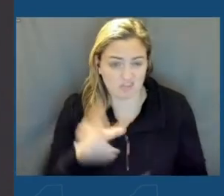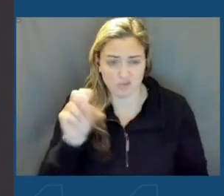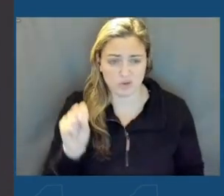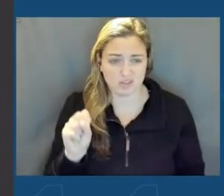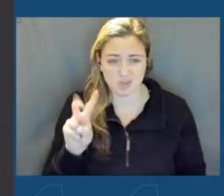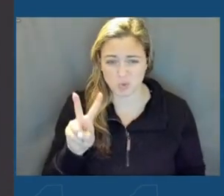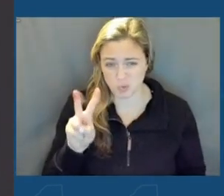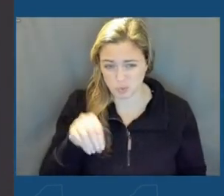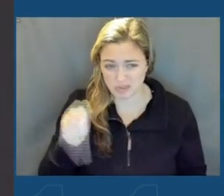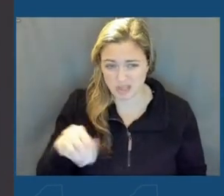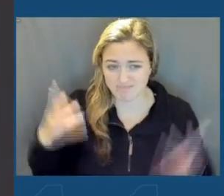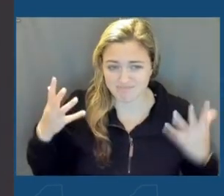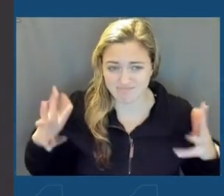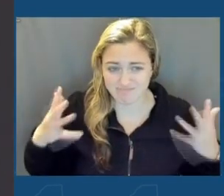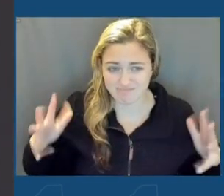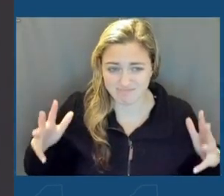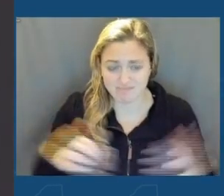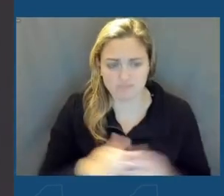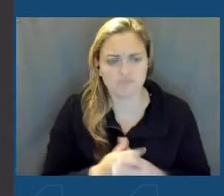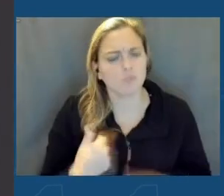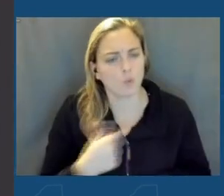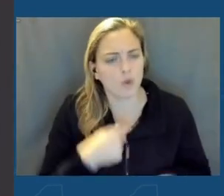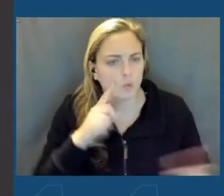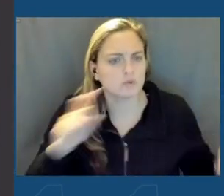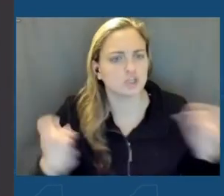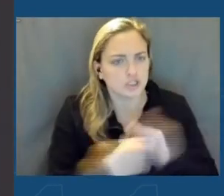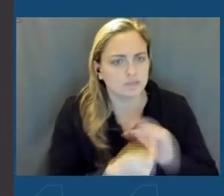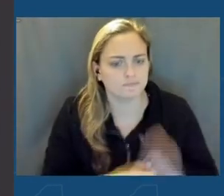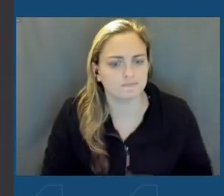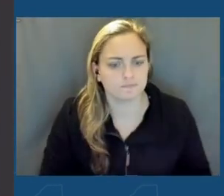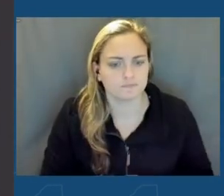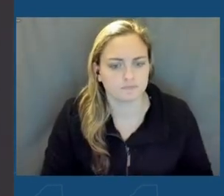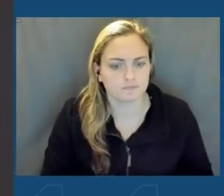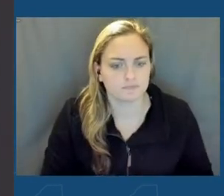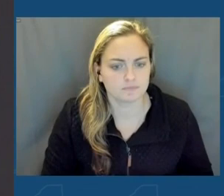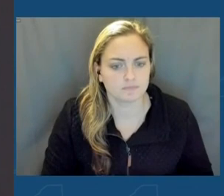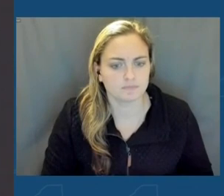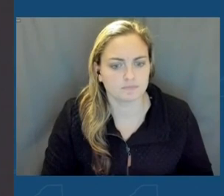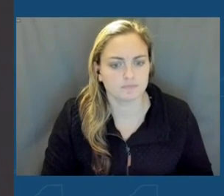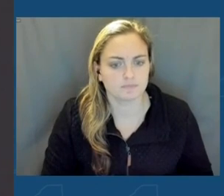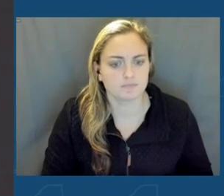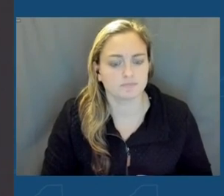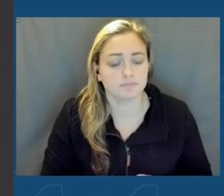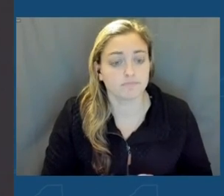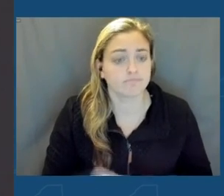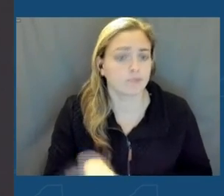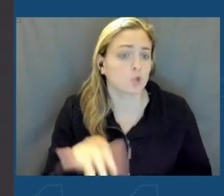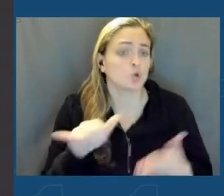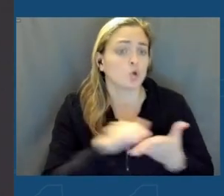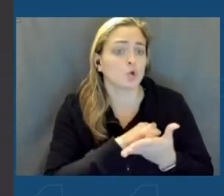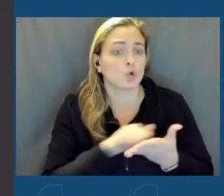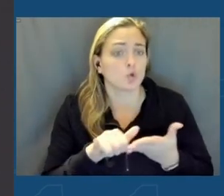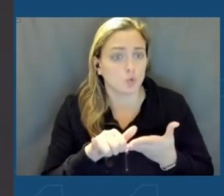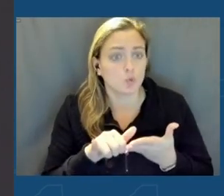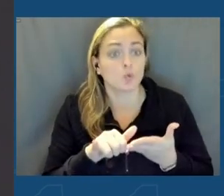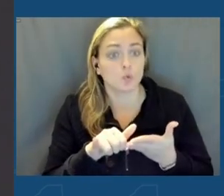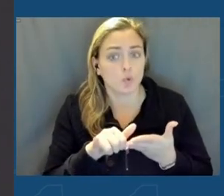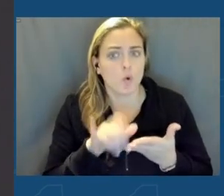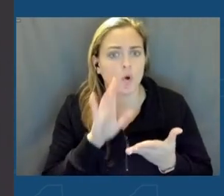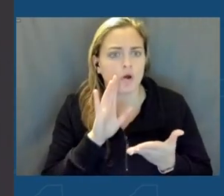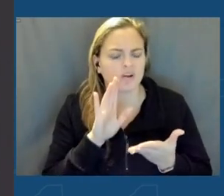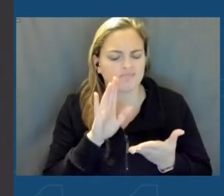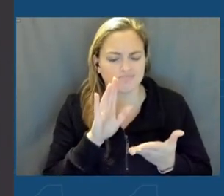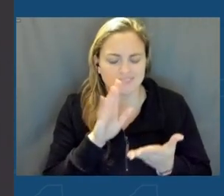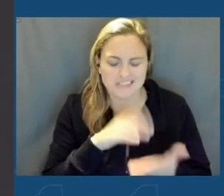in the U.S. But we are going to change that. We are going to change that, and the New York FAB is central to